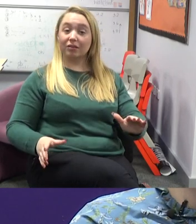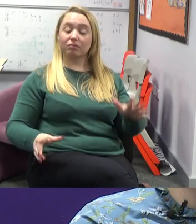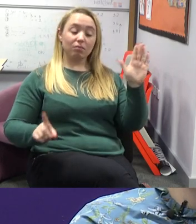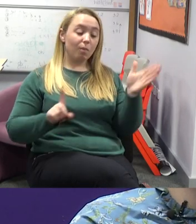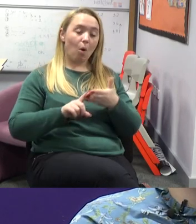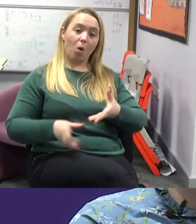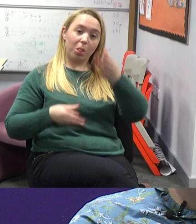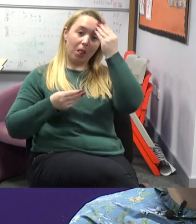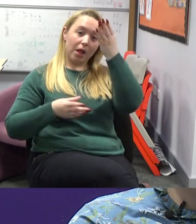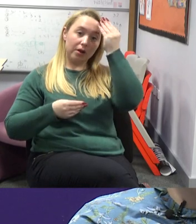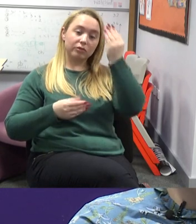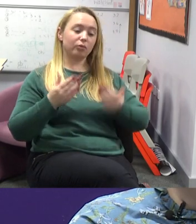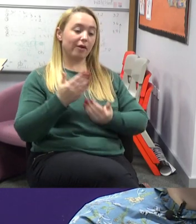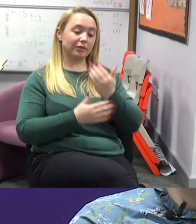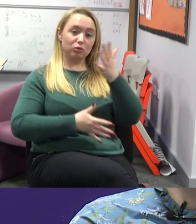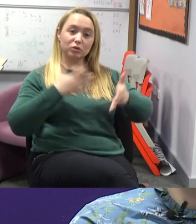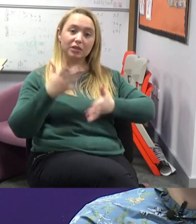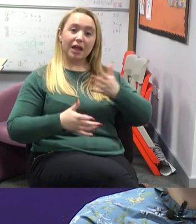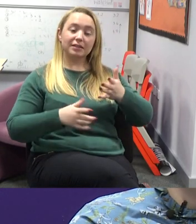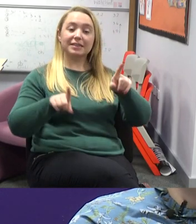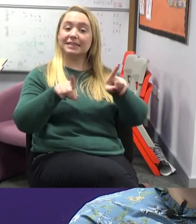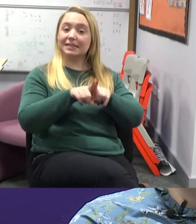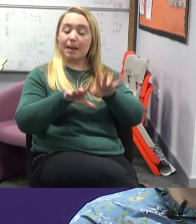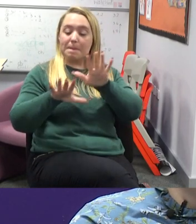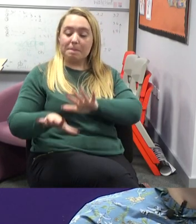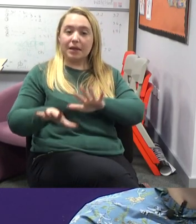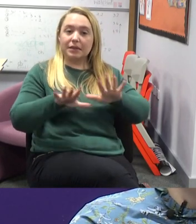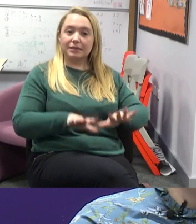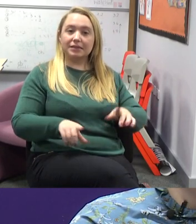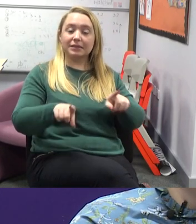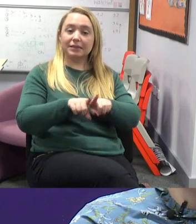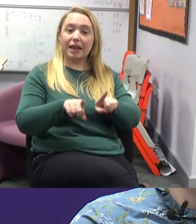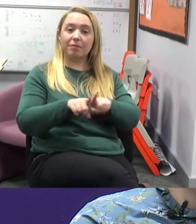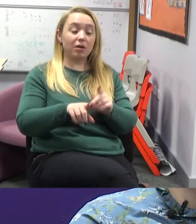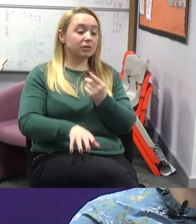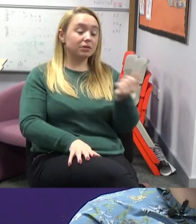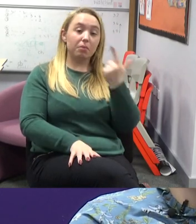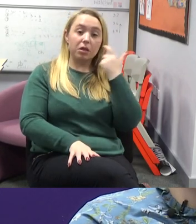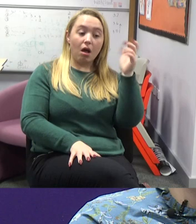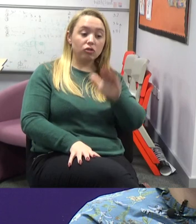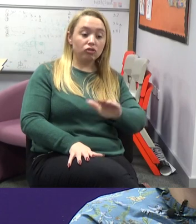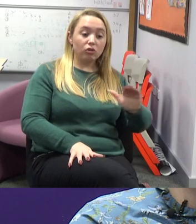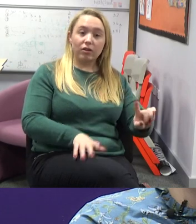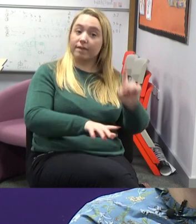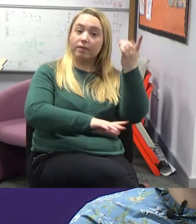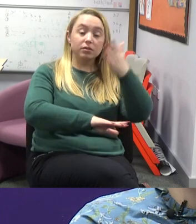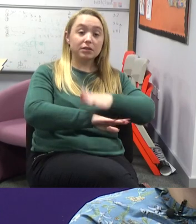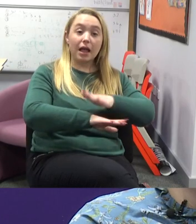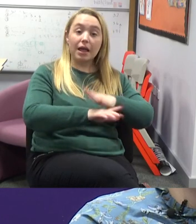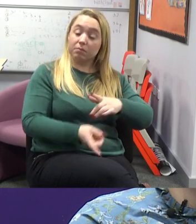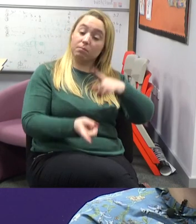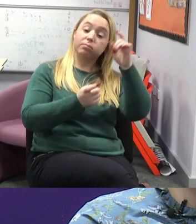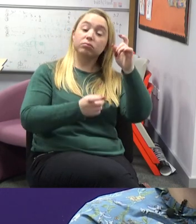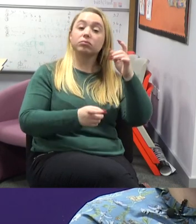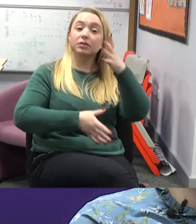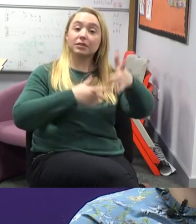learning at the same pace because a lot of our younger children are just learning to sign as well when they come to school. They don't automatically come to school knowing any